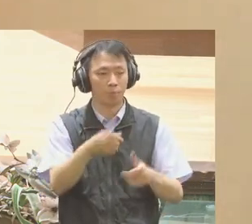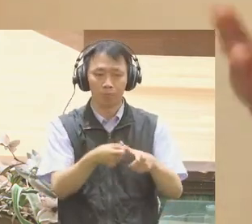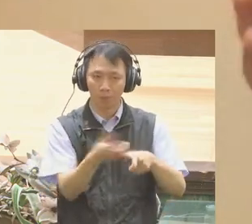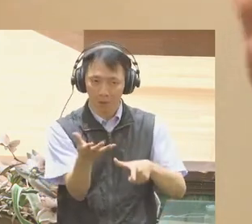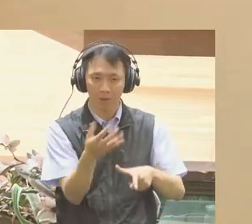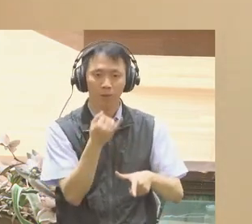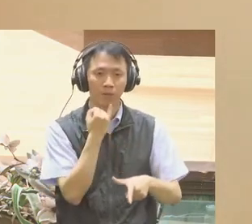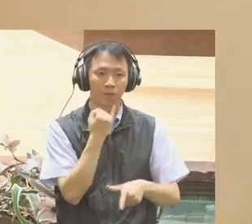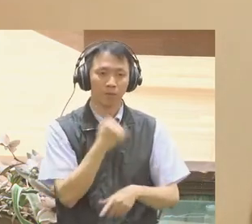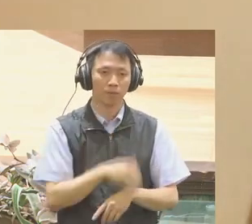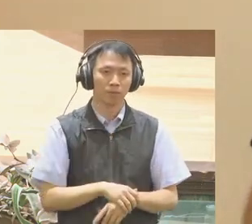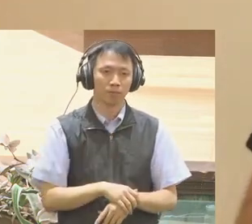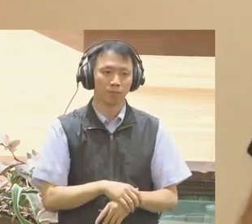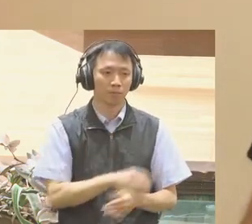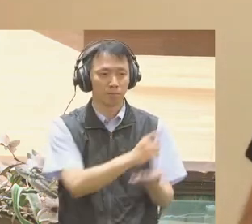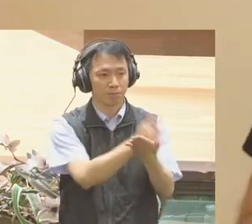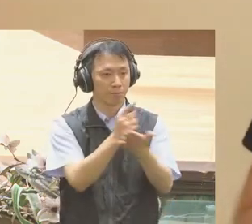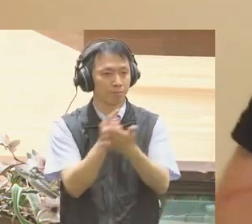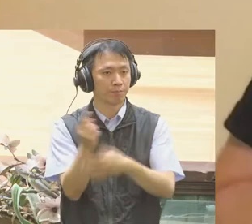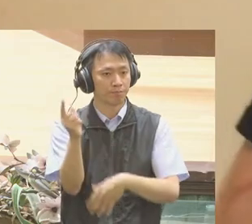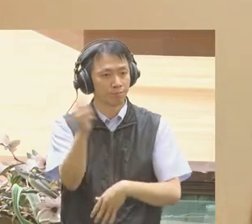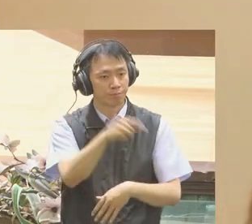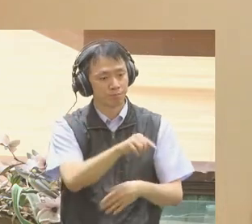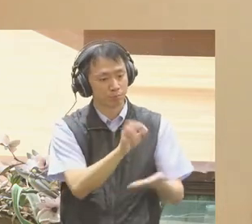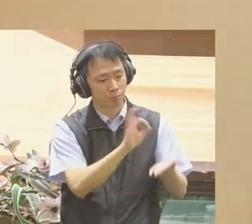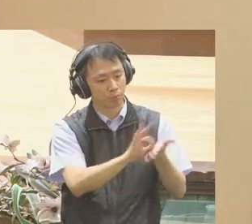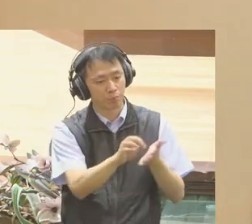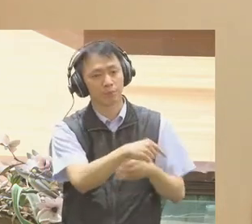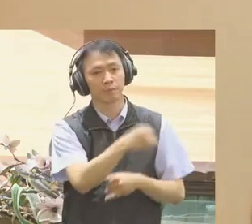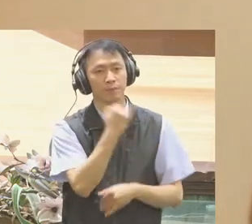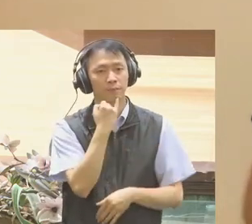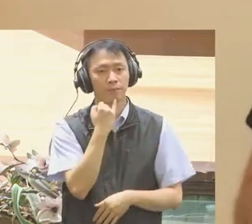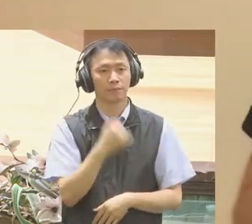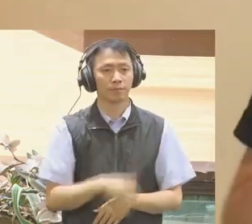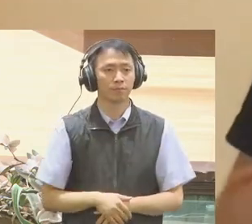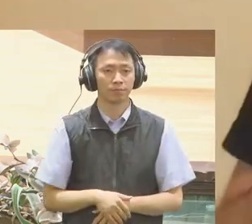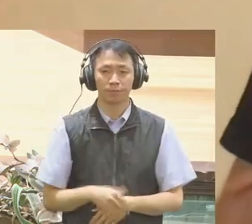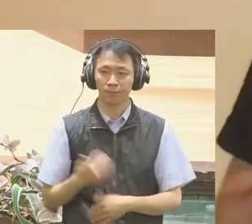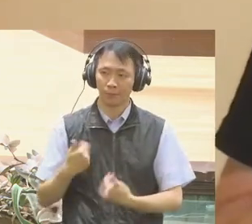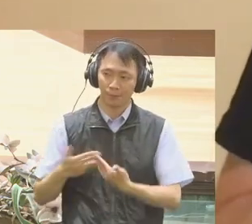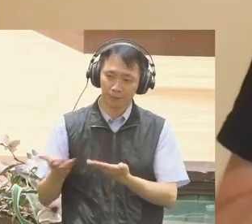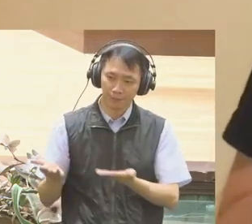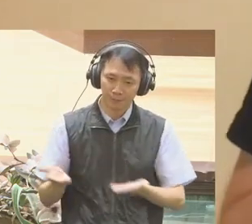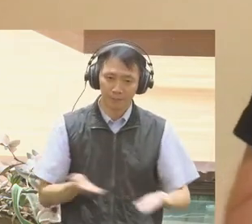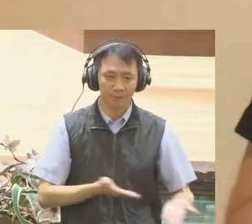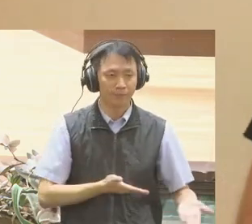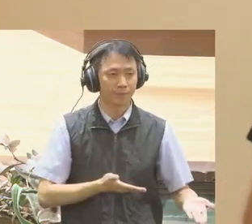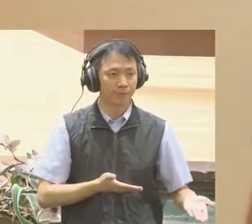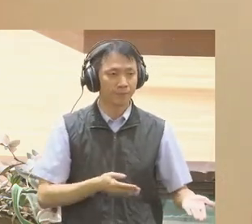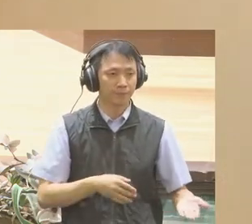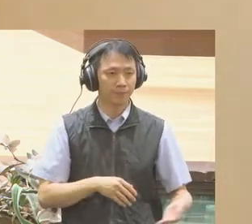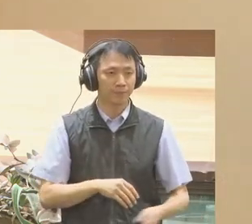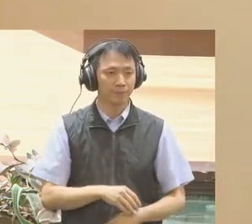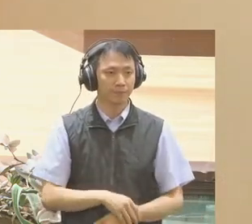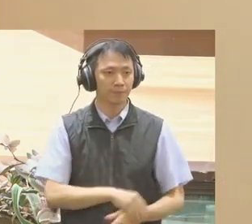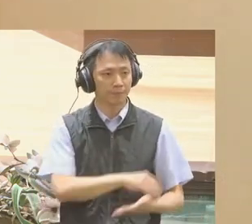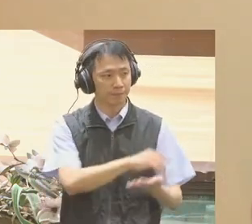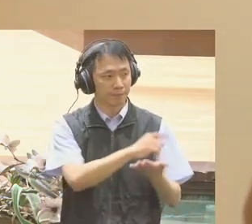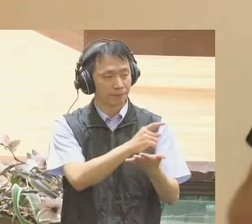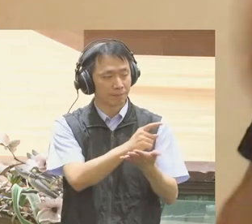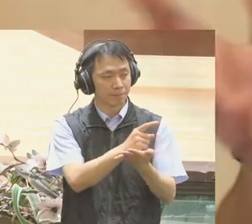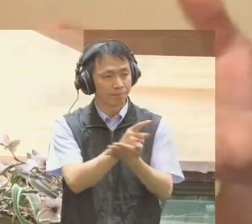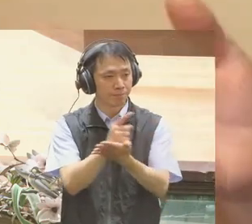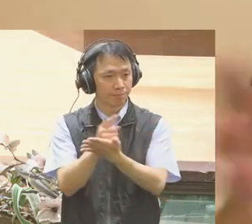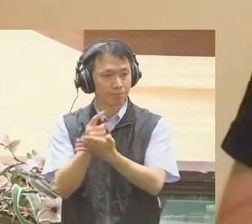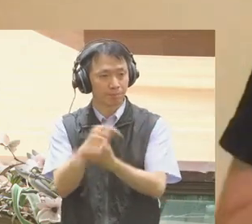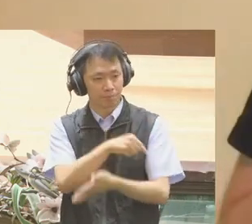log in and begin using, in full, today, supported by Comptem. Comptem has also published a robust and growing knowledge base regarding the best